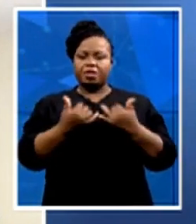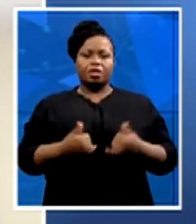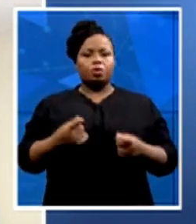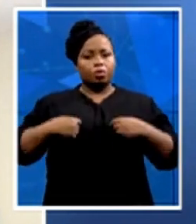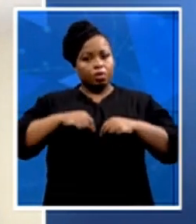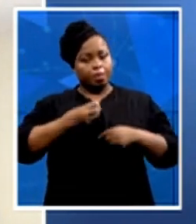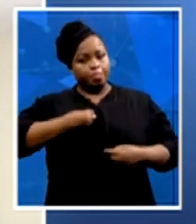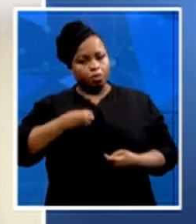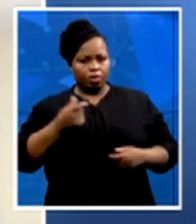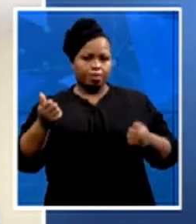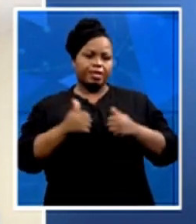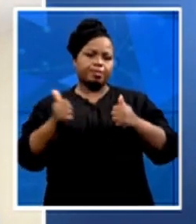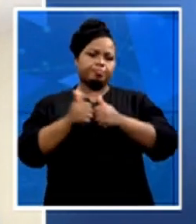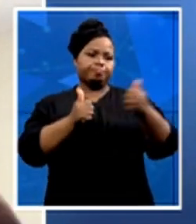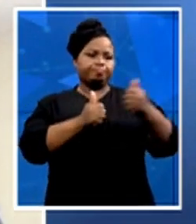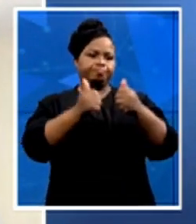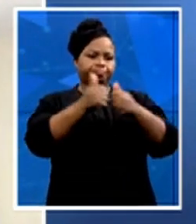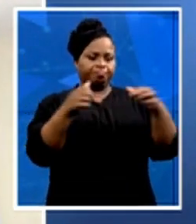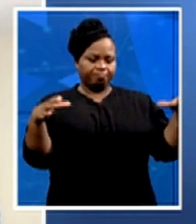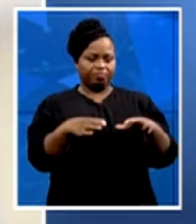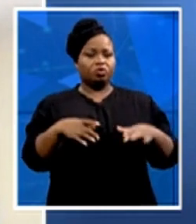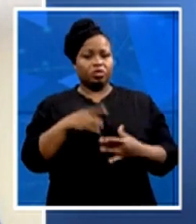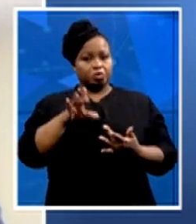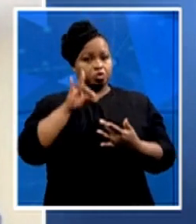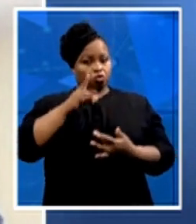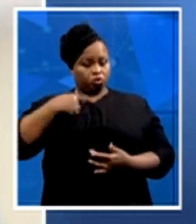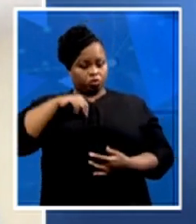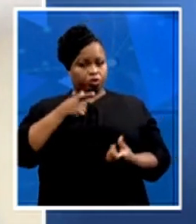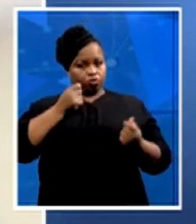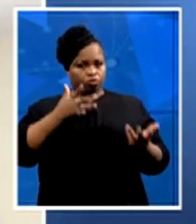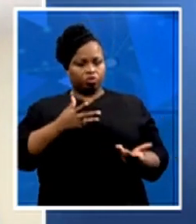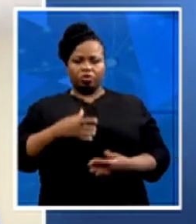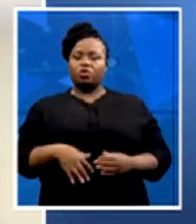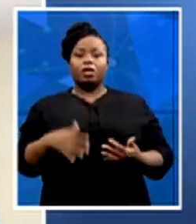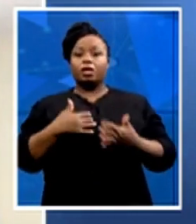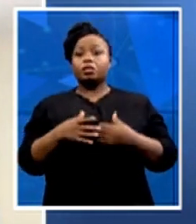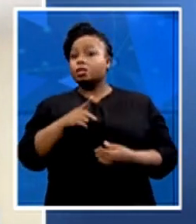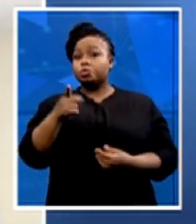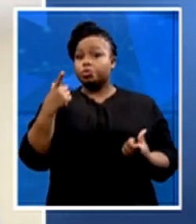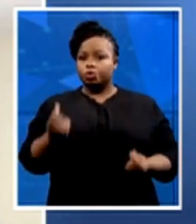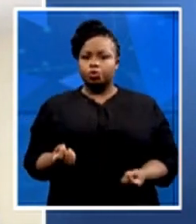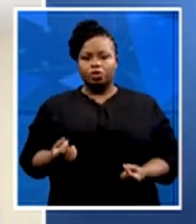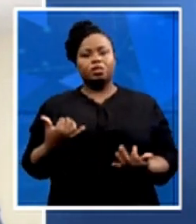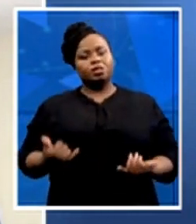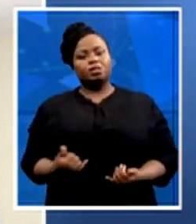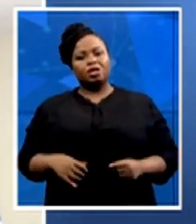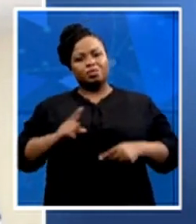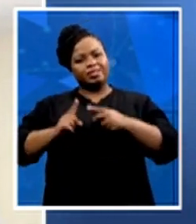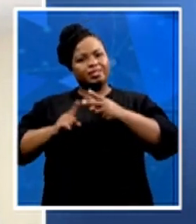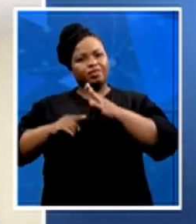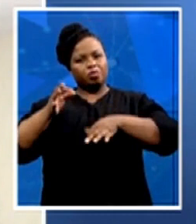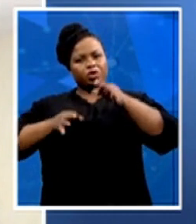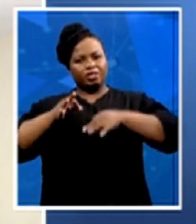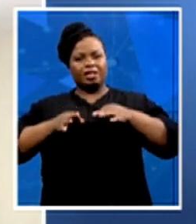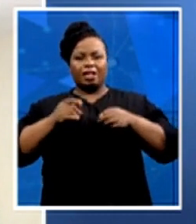is what we've been elected to do. And whatever that we're doing in our small pockets in our different political parties is not addressing issues of young people. Let